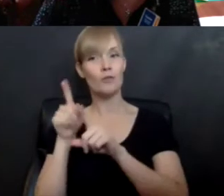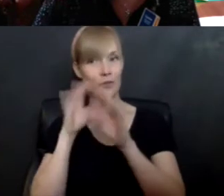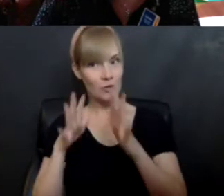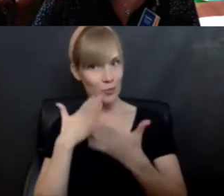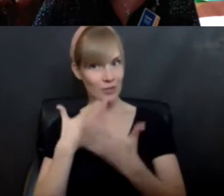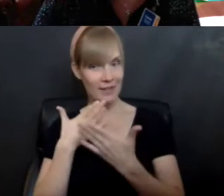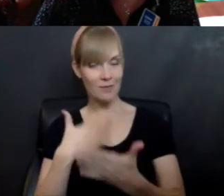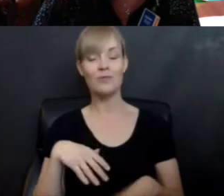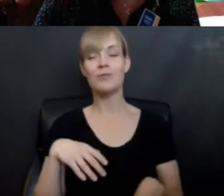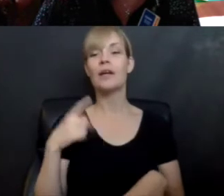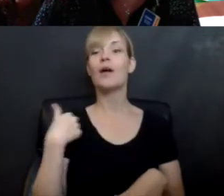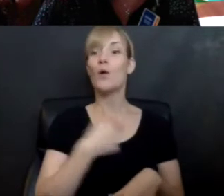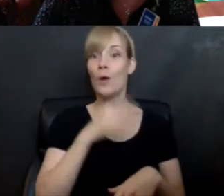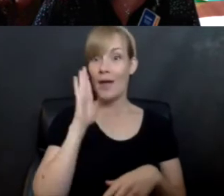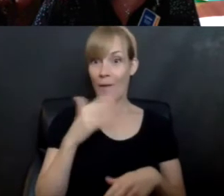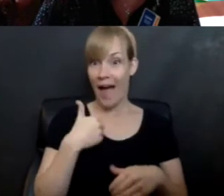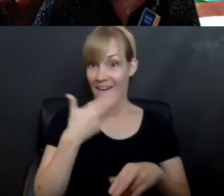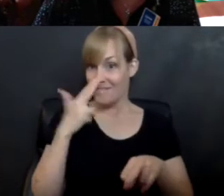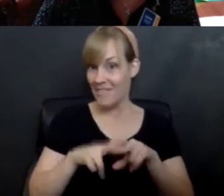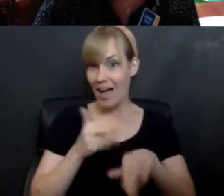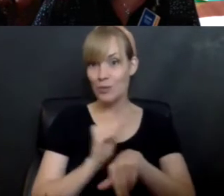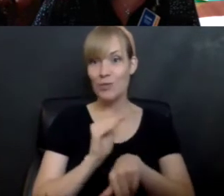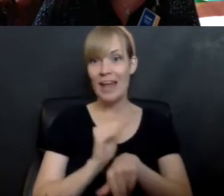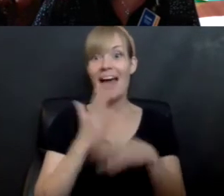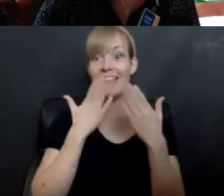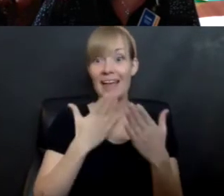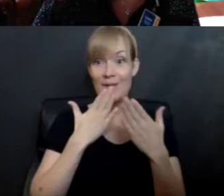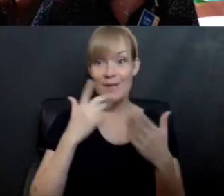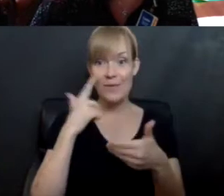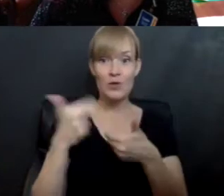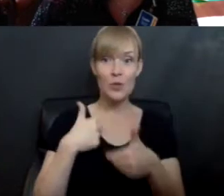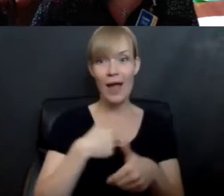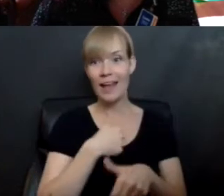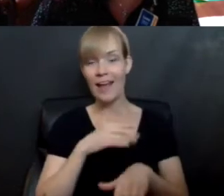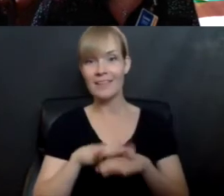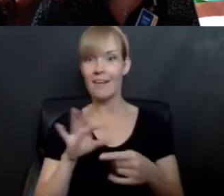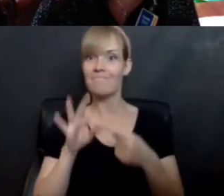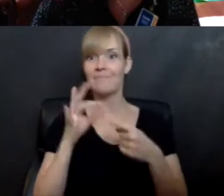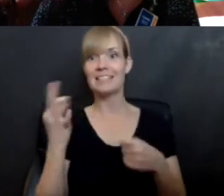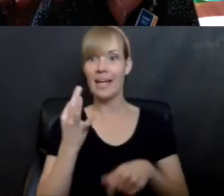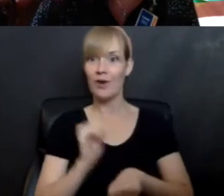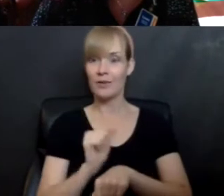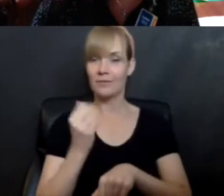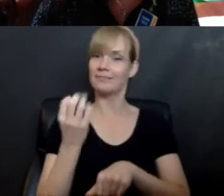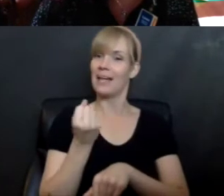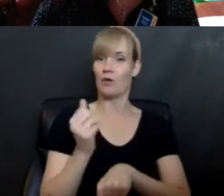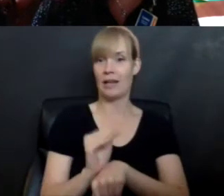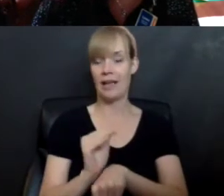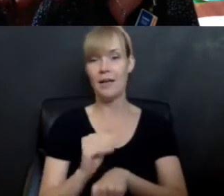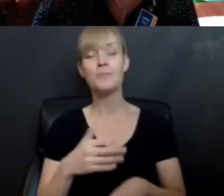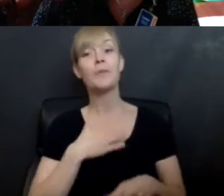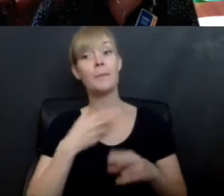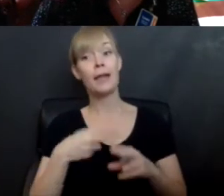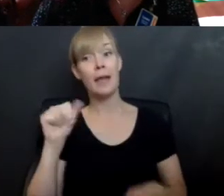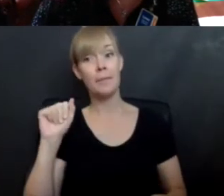We are going to have some fun this evening. Thank you for joining us on a Saturday night. So as Wes said, my name is April